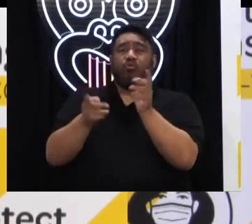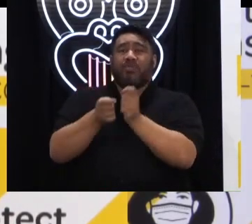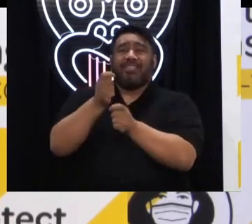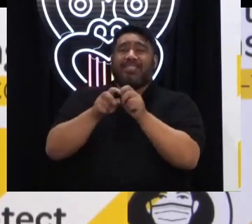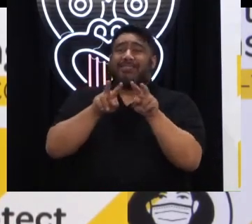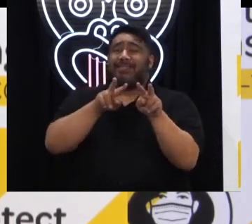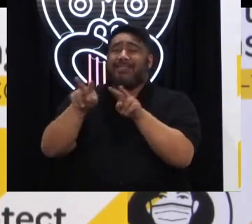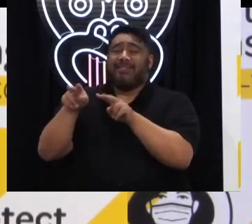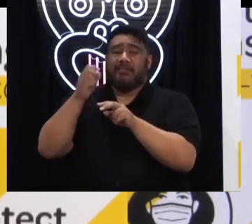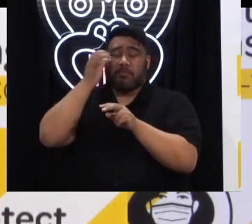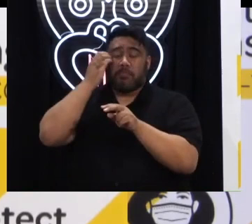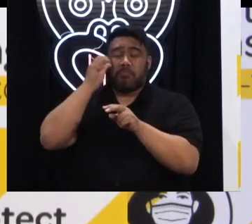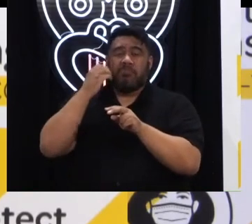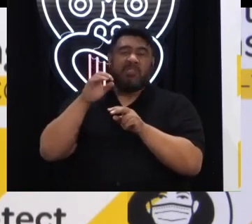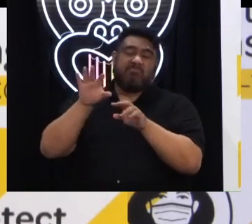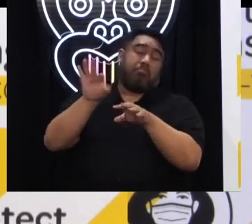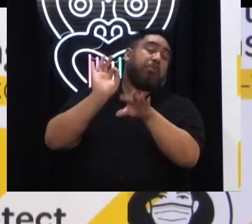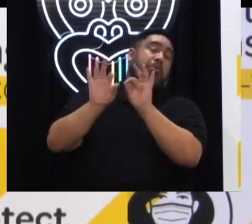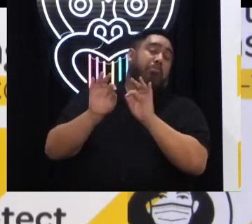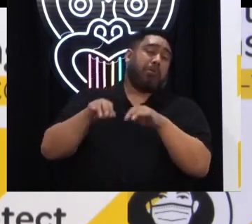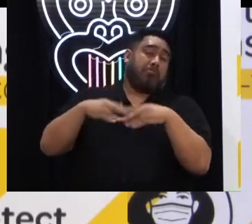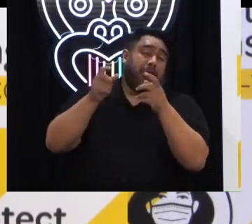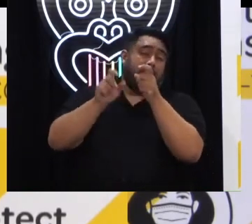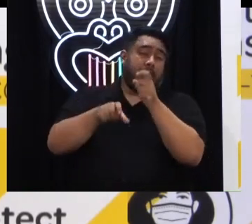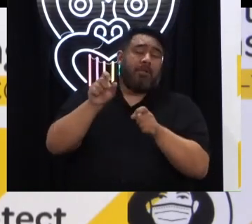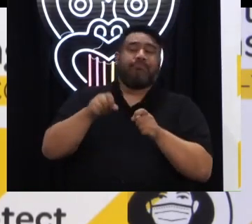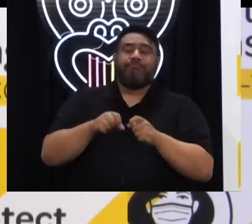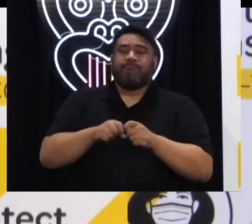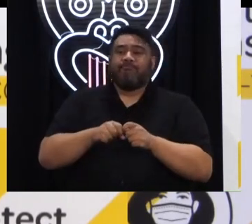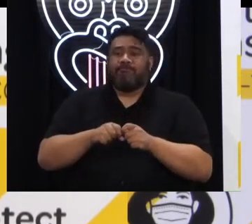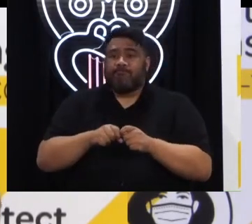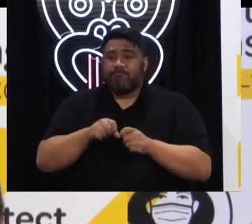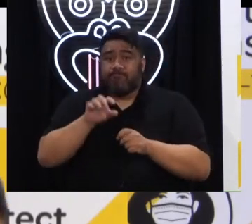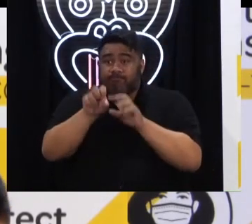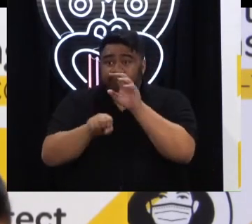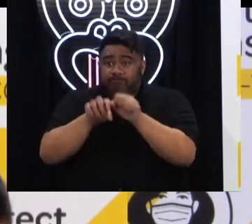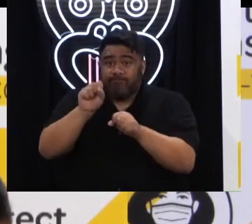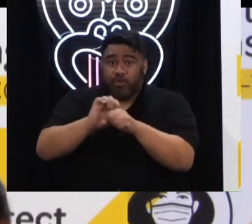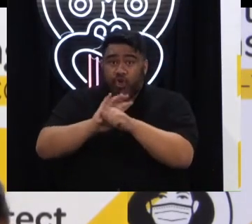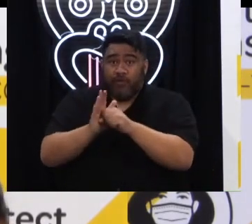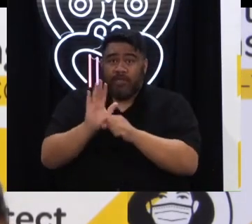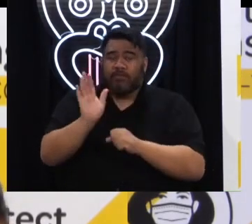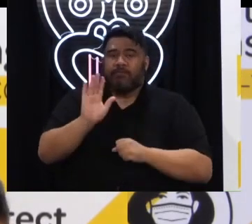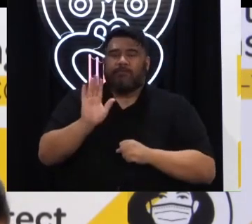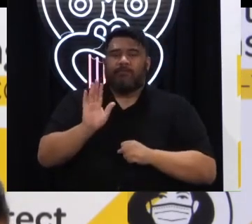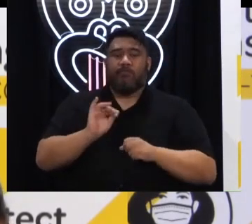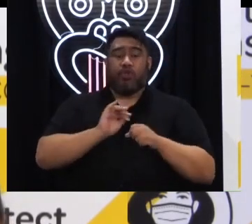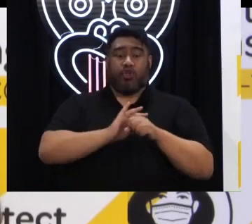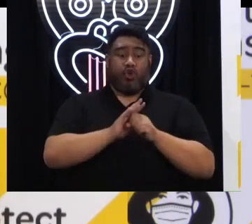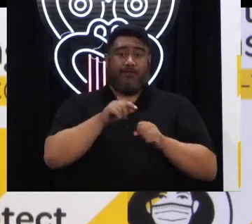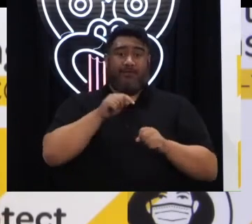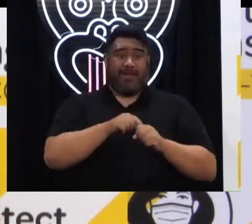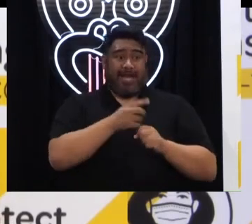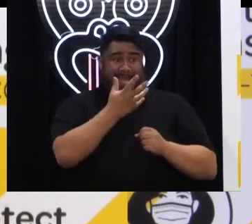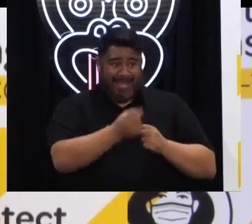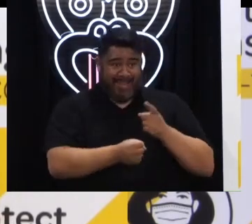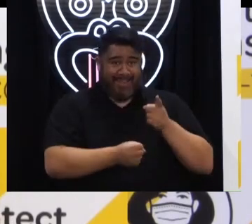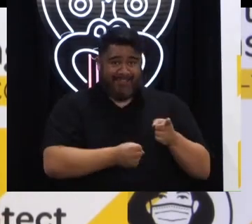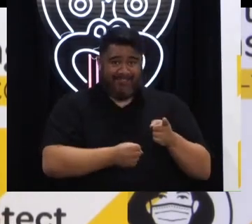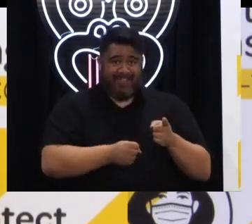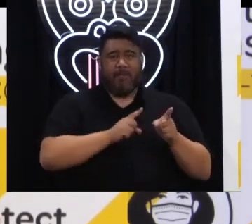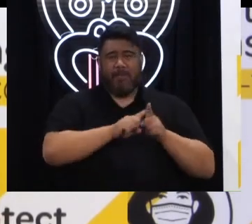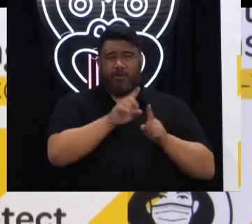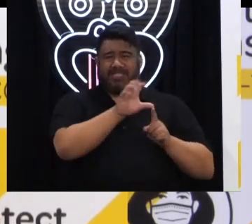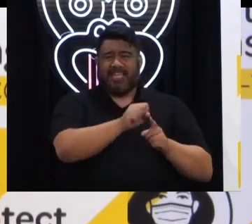testing, has identified specific cases. The cases that have popped up are in fact the ones that have been identified, particularly at